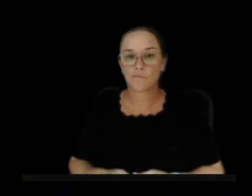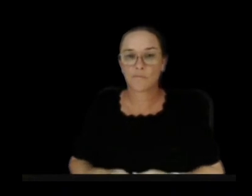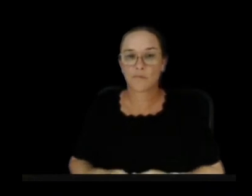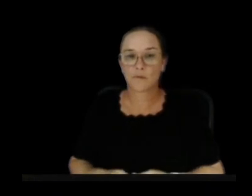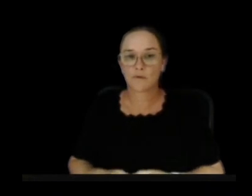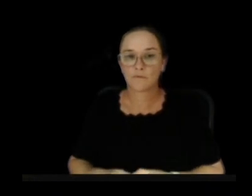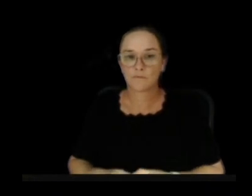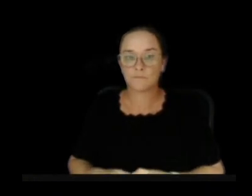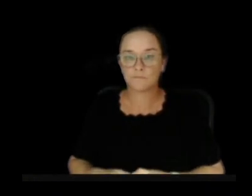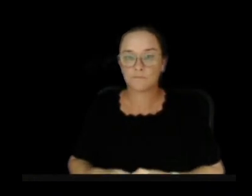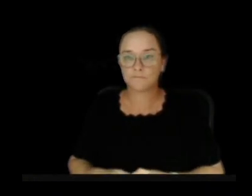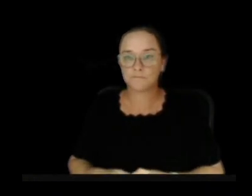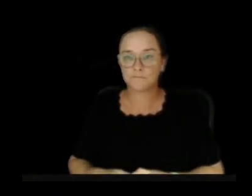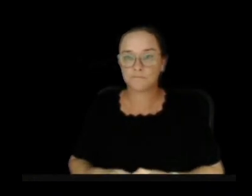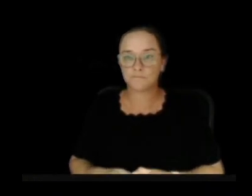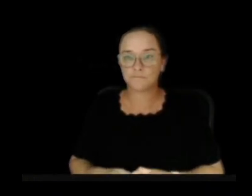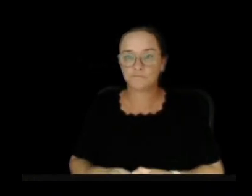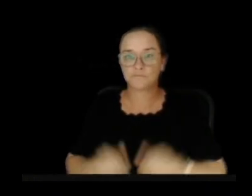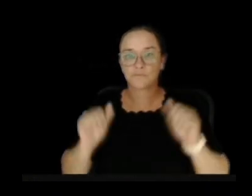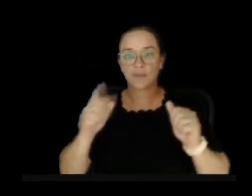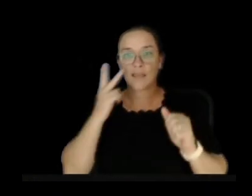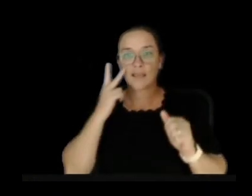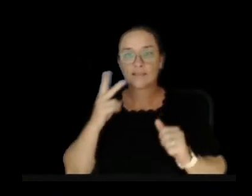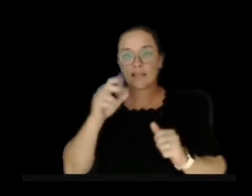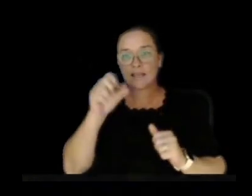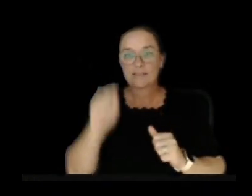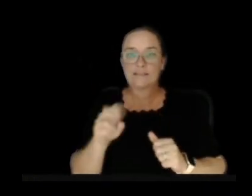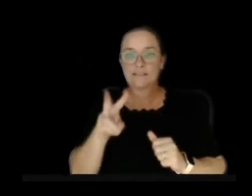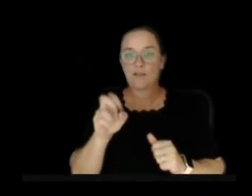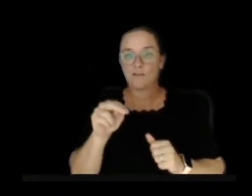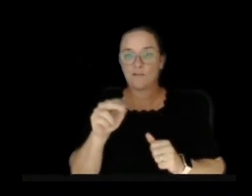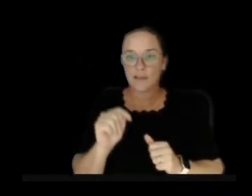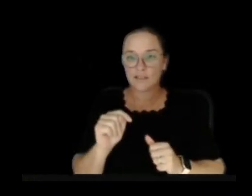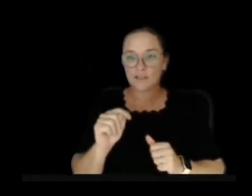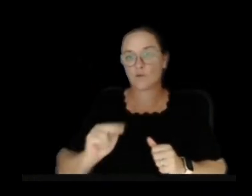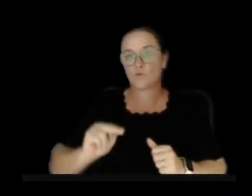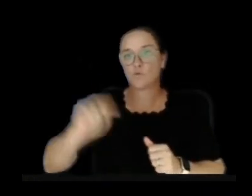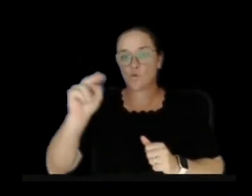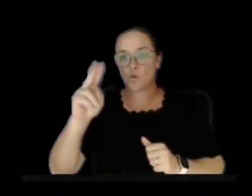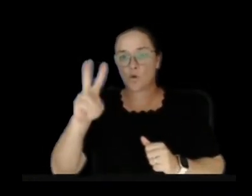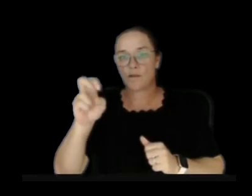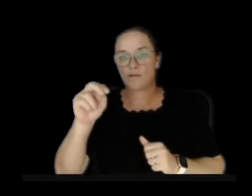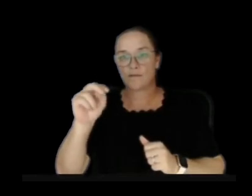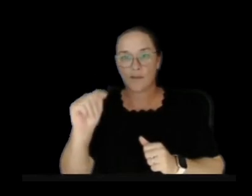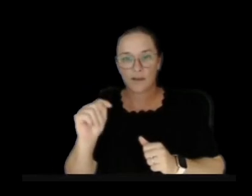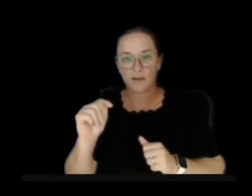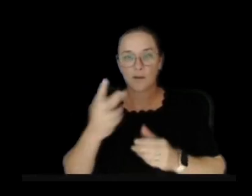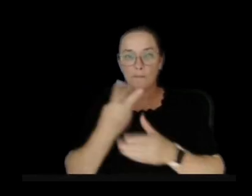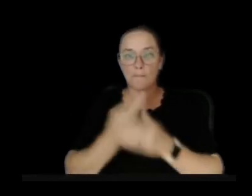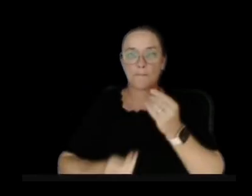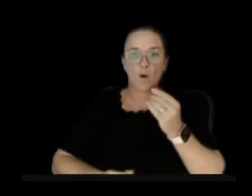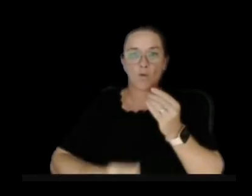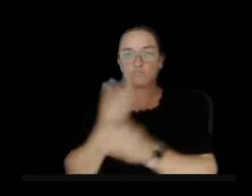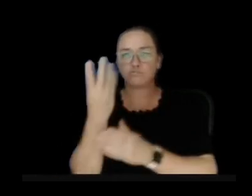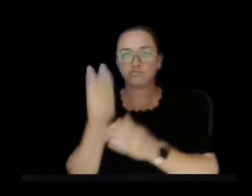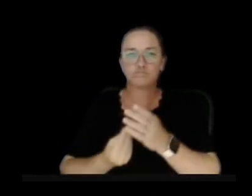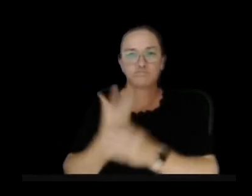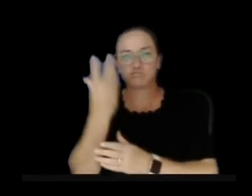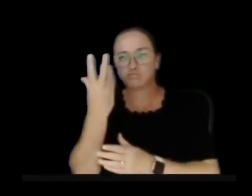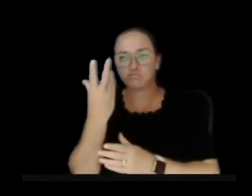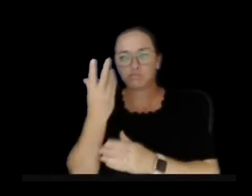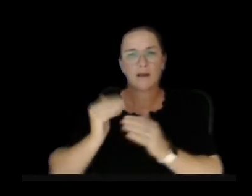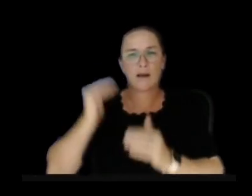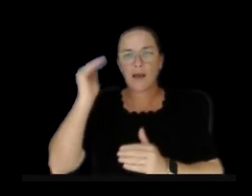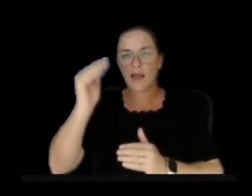So you see the south vent and north vent both high fountaining. Some of these fountains have exceeded